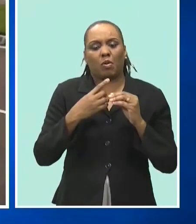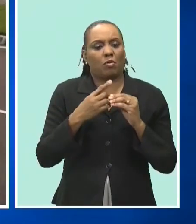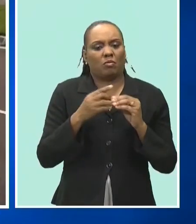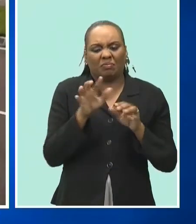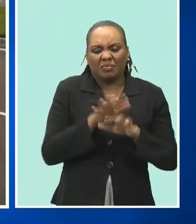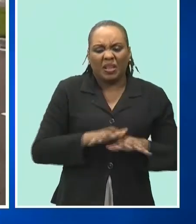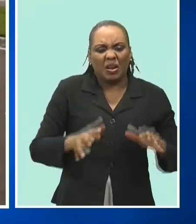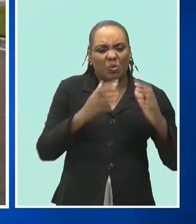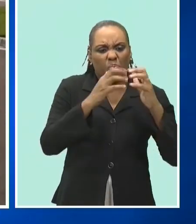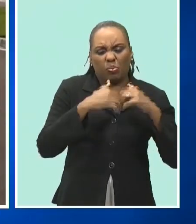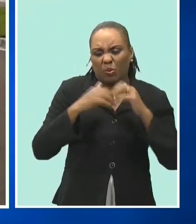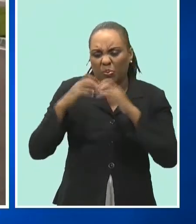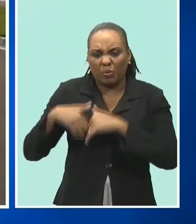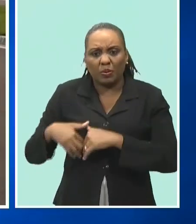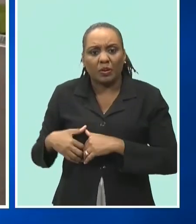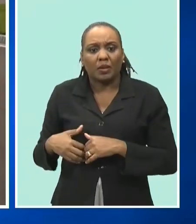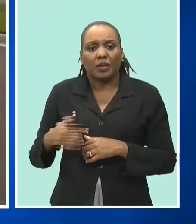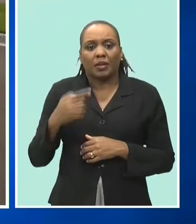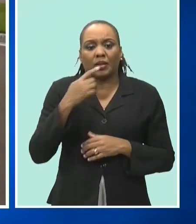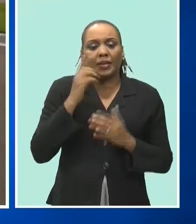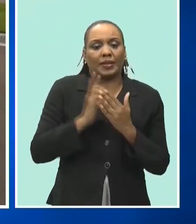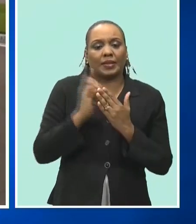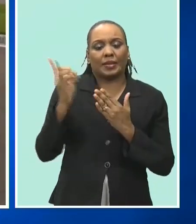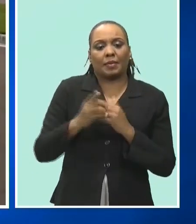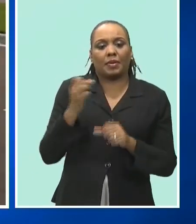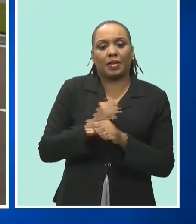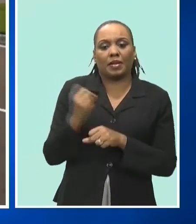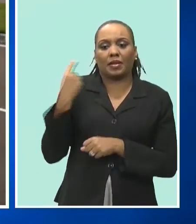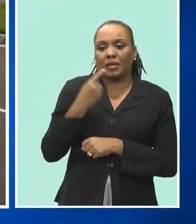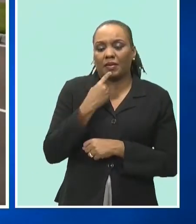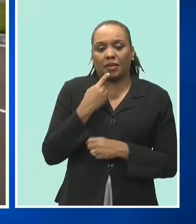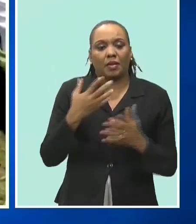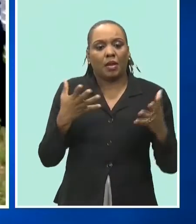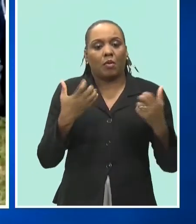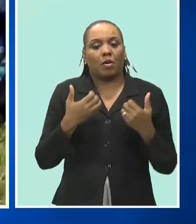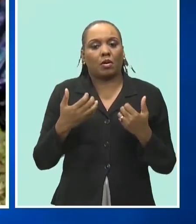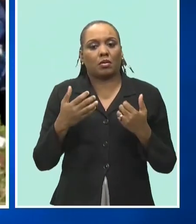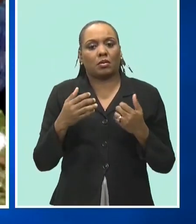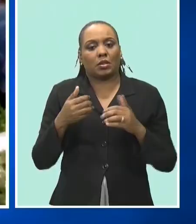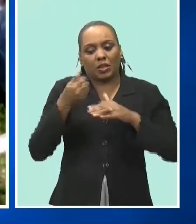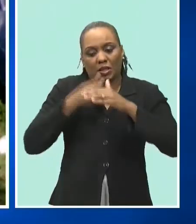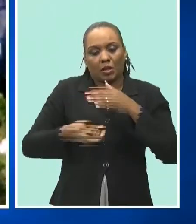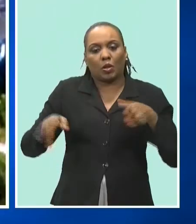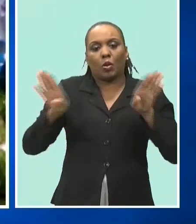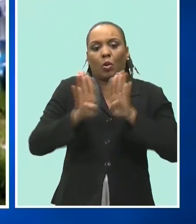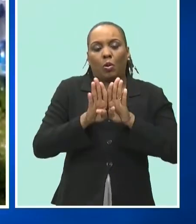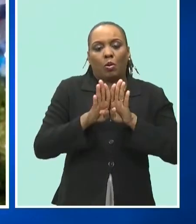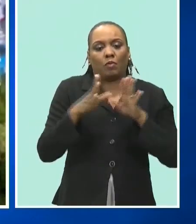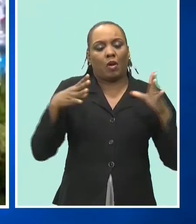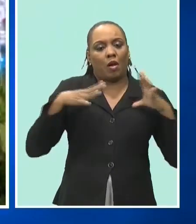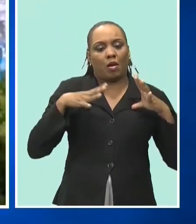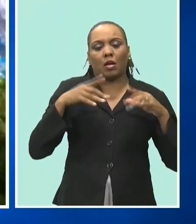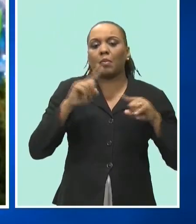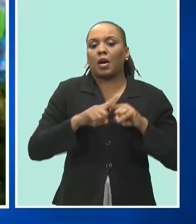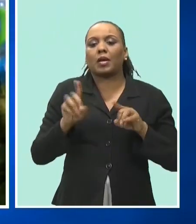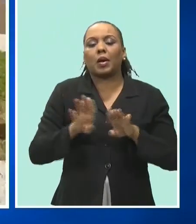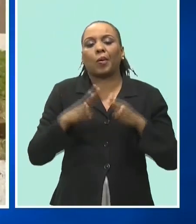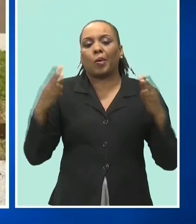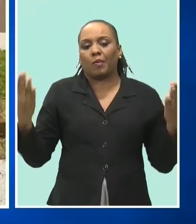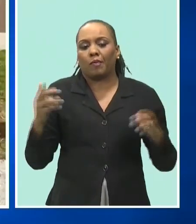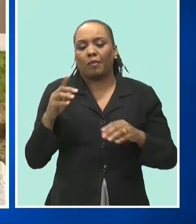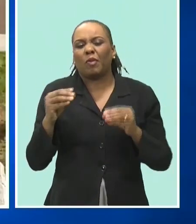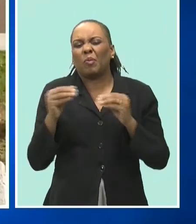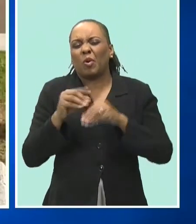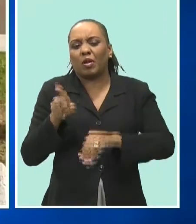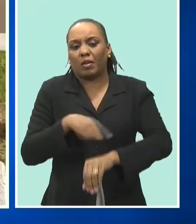back in november campbell express hope that shelters would be closed by the holidays however the decision was made to keep them open a little longer